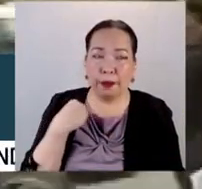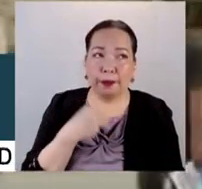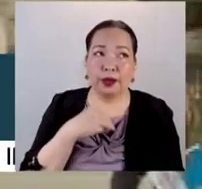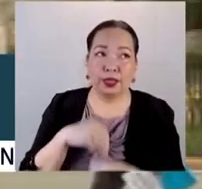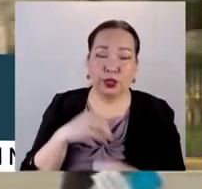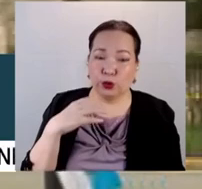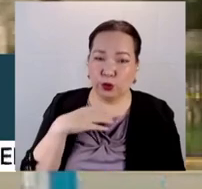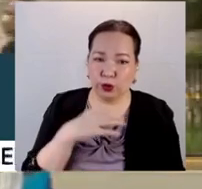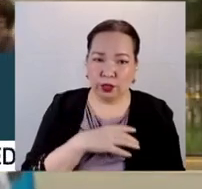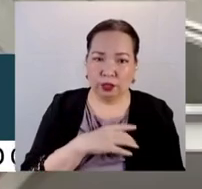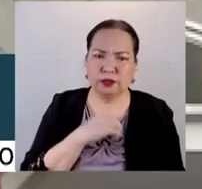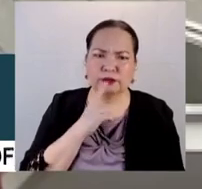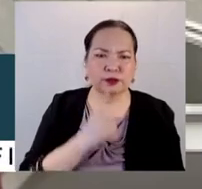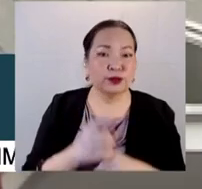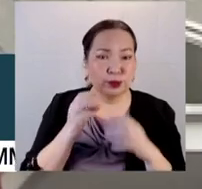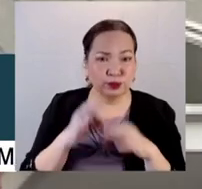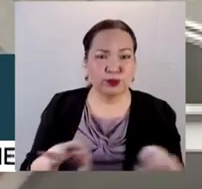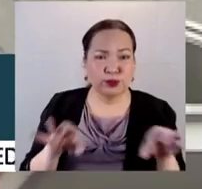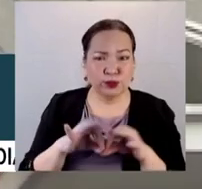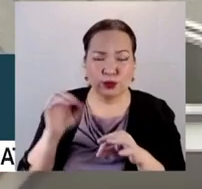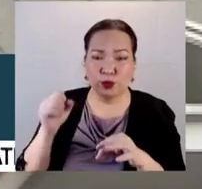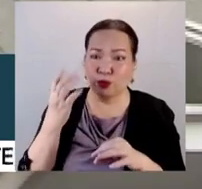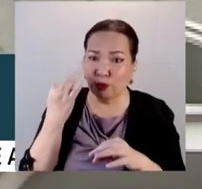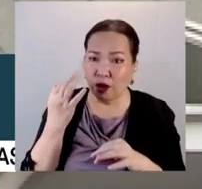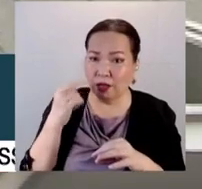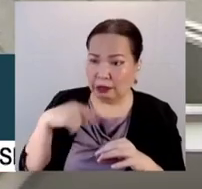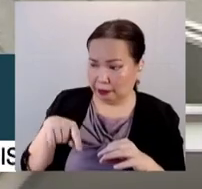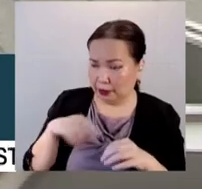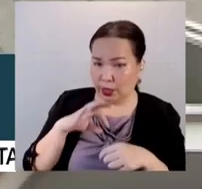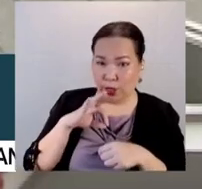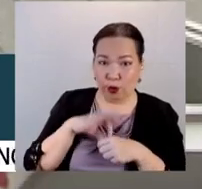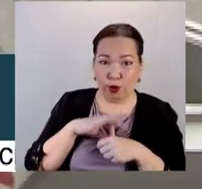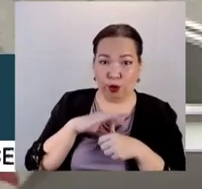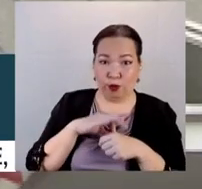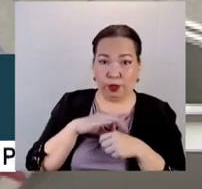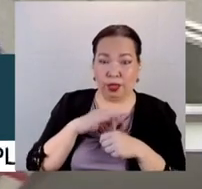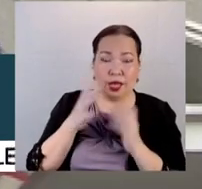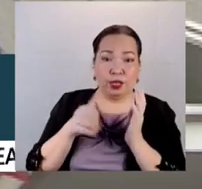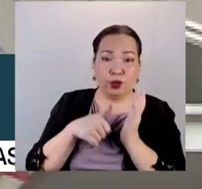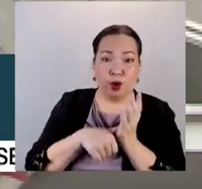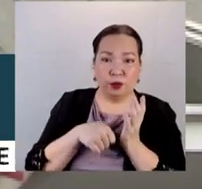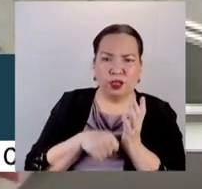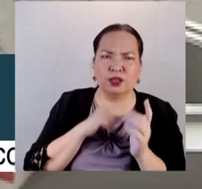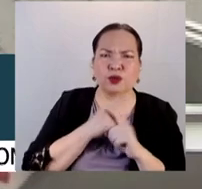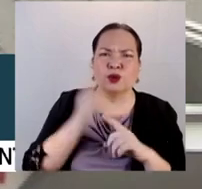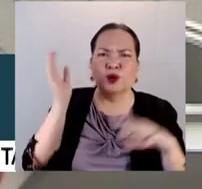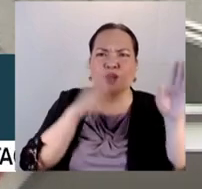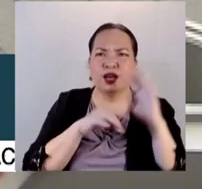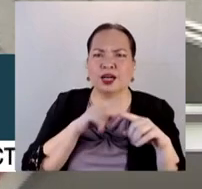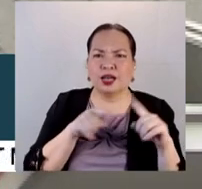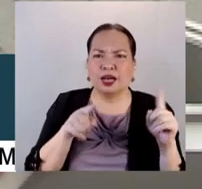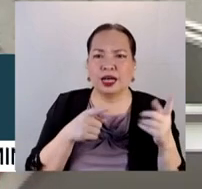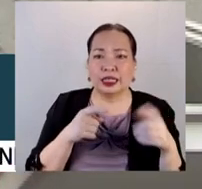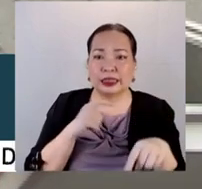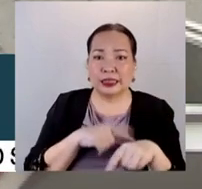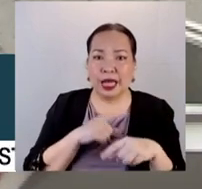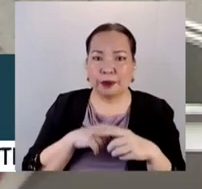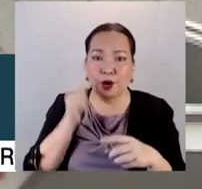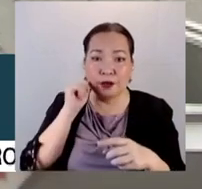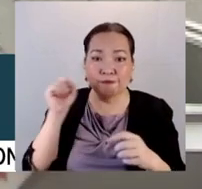Napaka-importante po yun. Why? Because sa amin po, usually, ma'am, Karimina, nagkaka-problem tayo when it comes to the period of substitution.